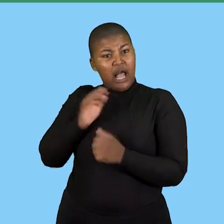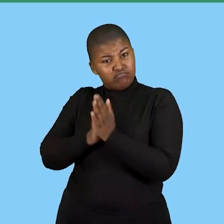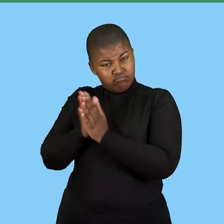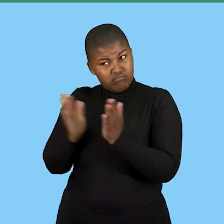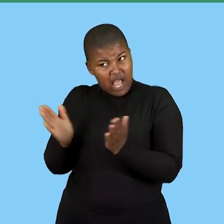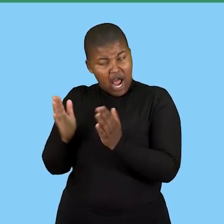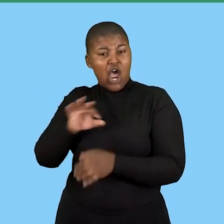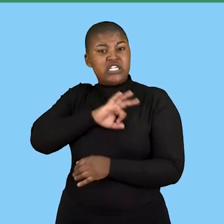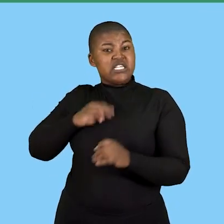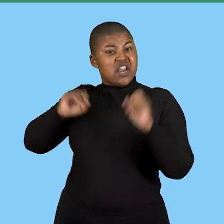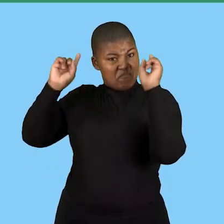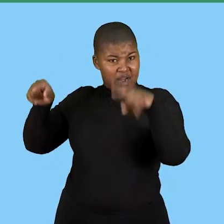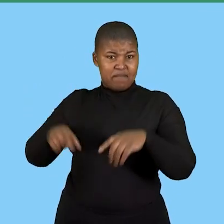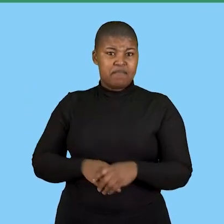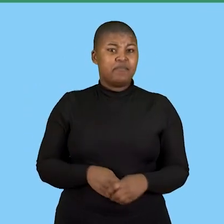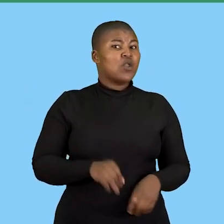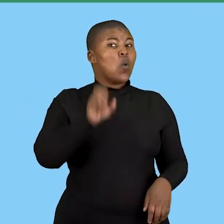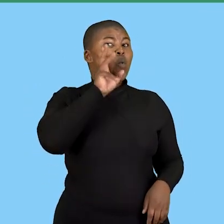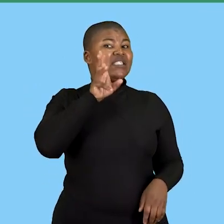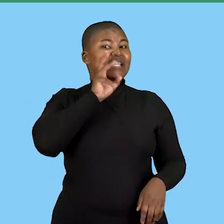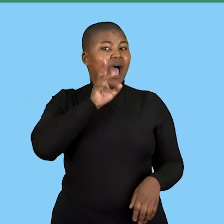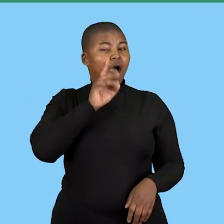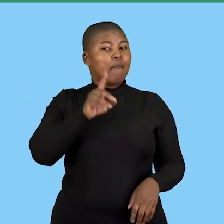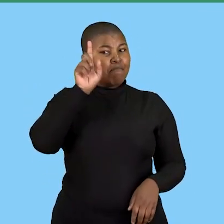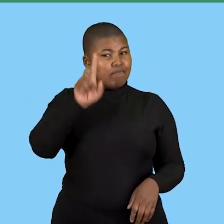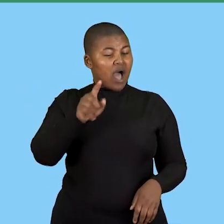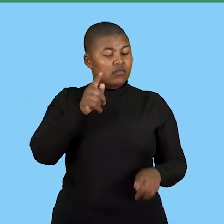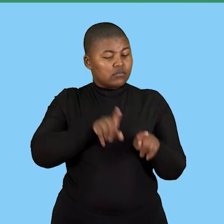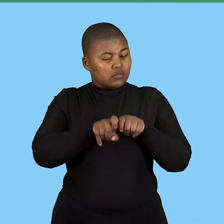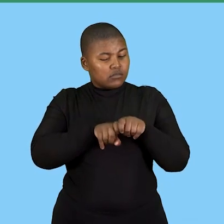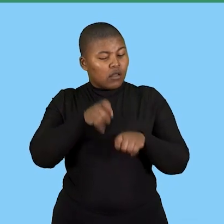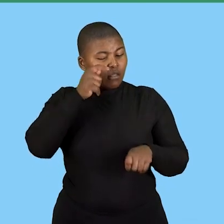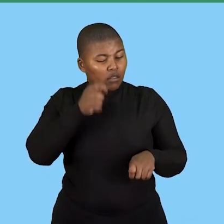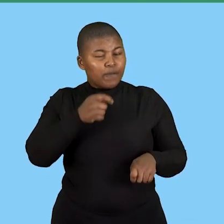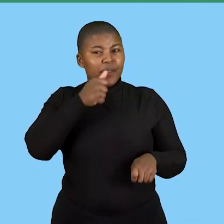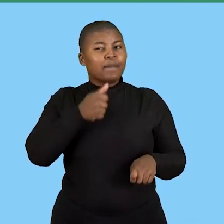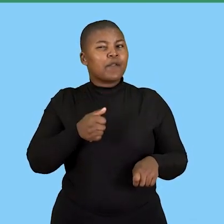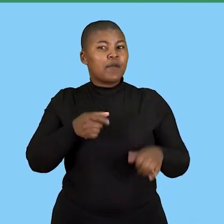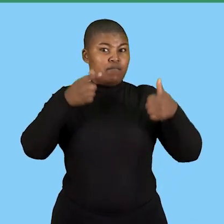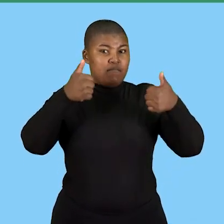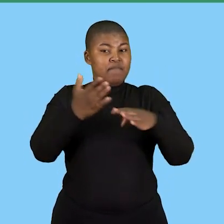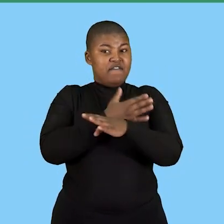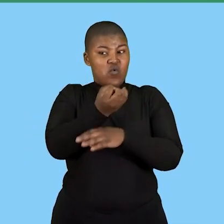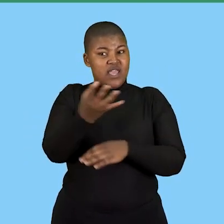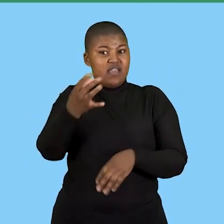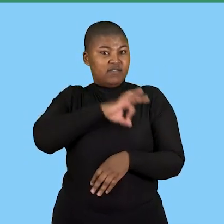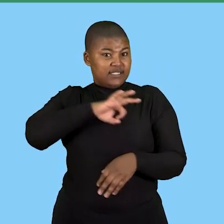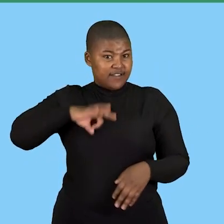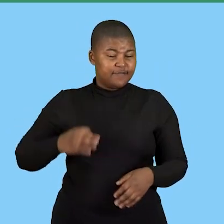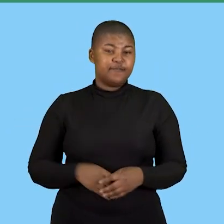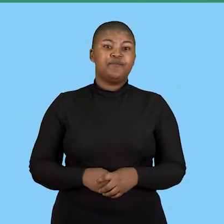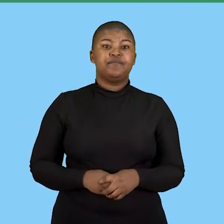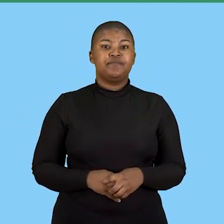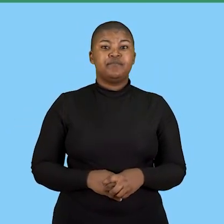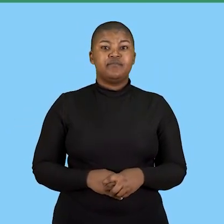water for human consumption should be tested before it can be used for the issue of health of the workers